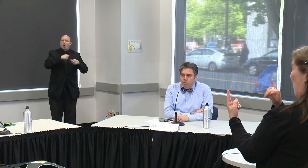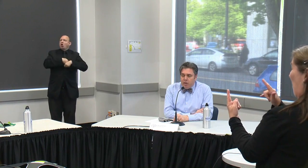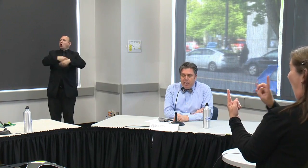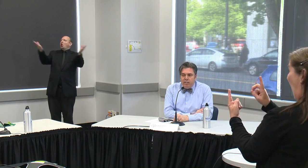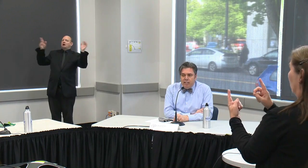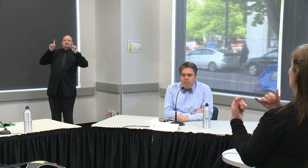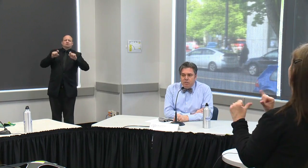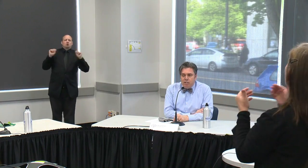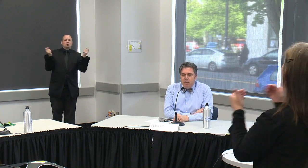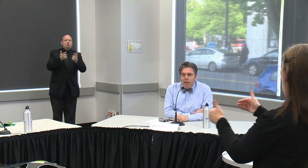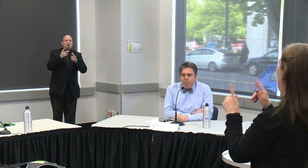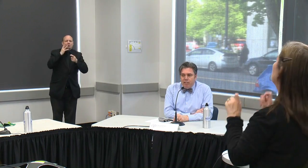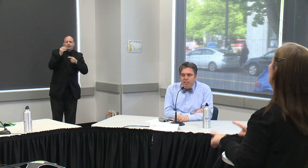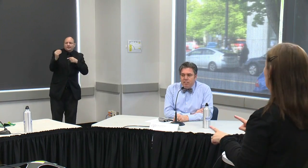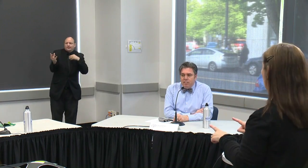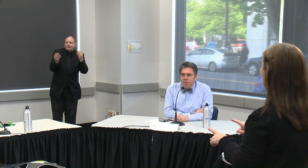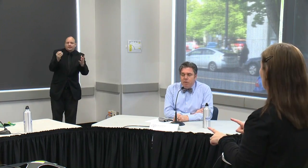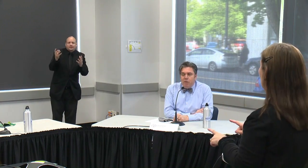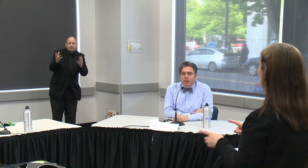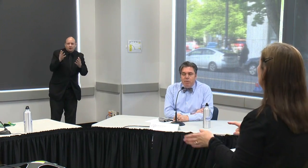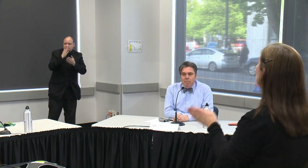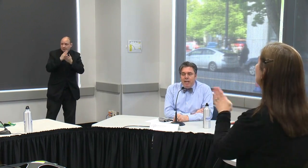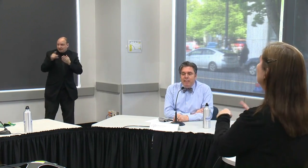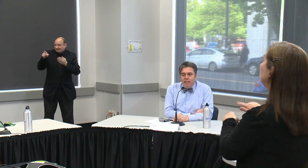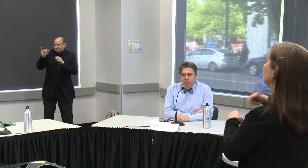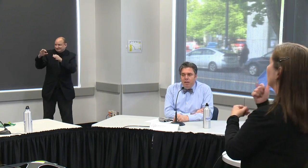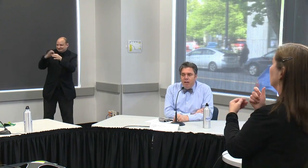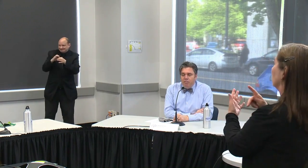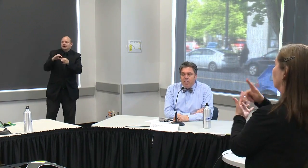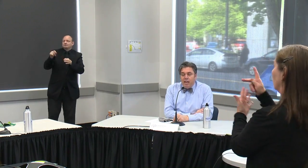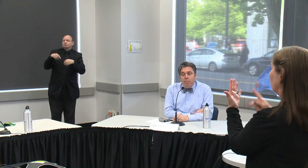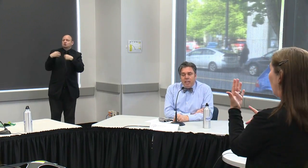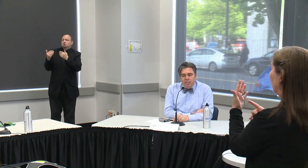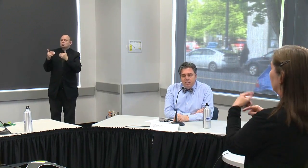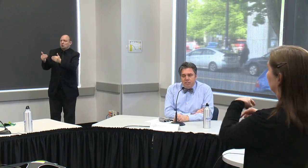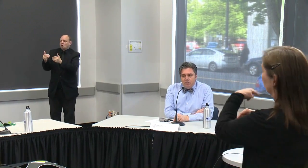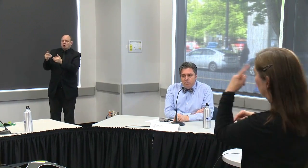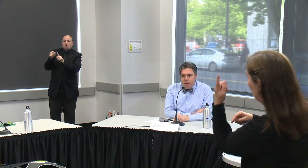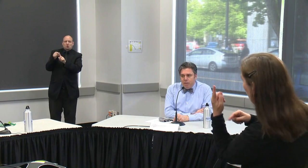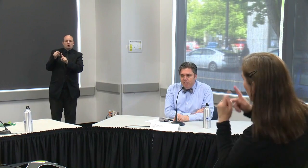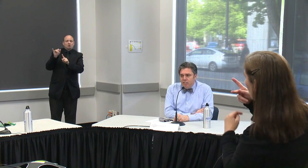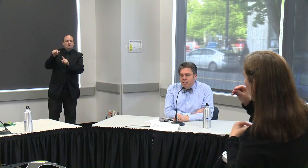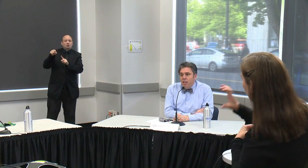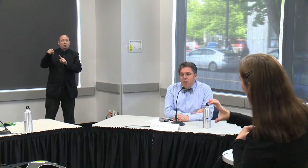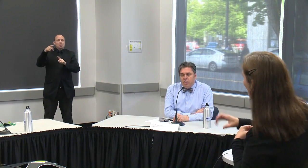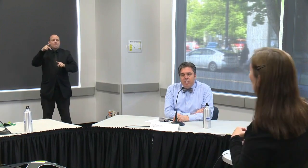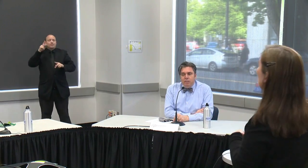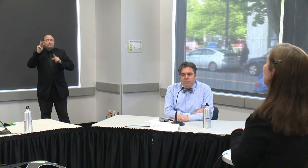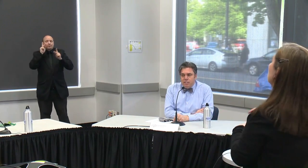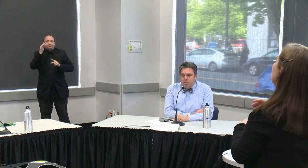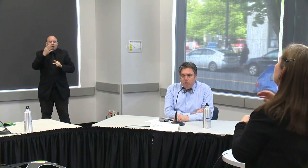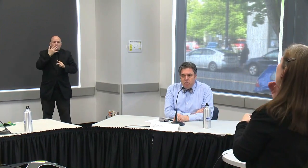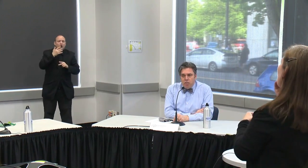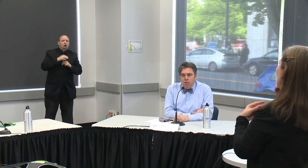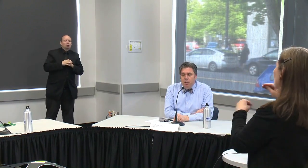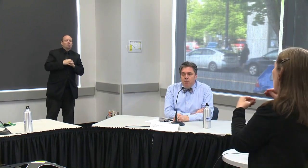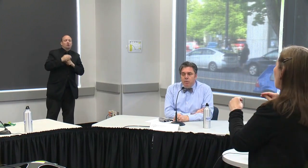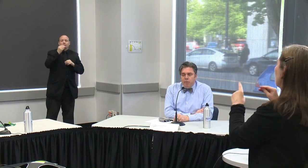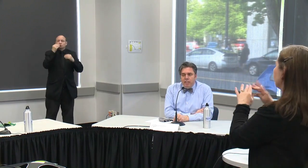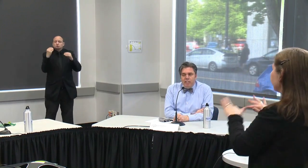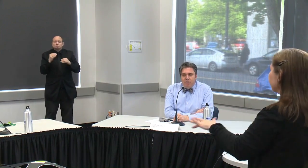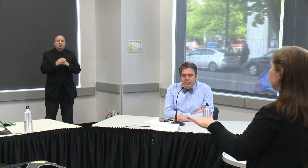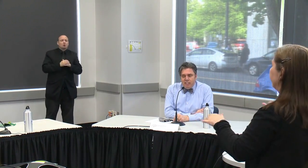still prioritize those other populations and we want to remind them of the complications in those populations their increased exposure